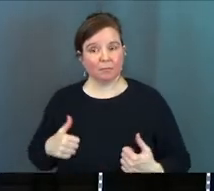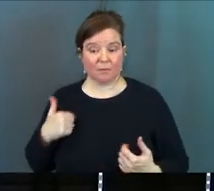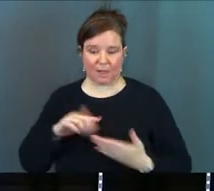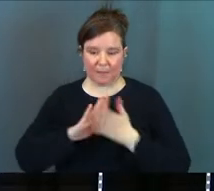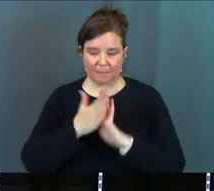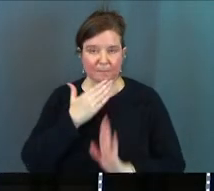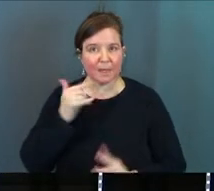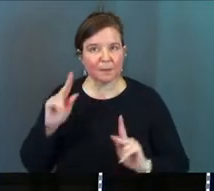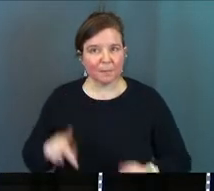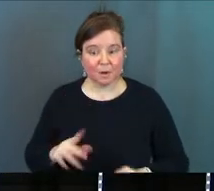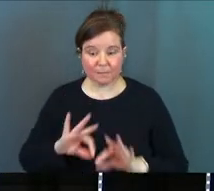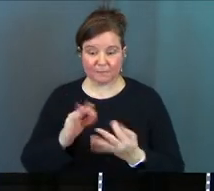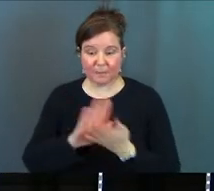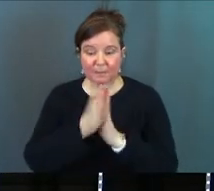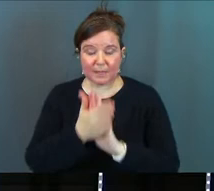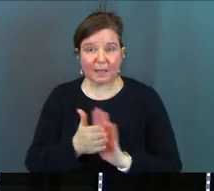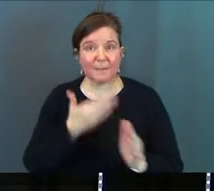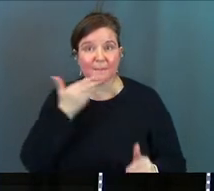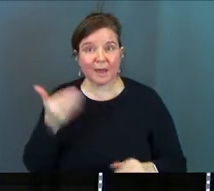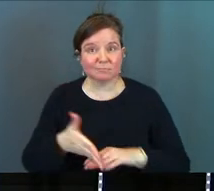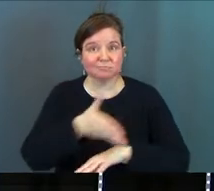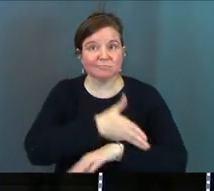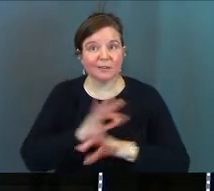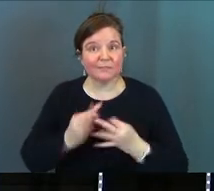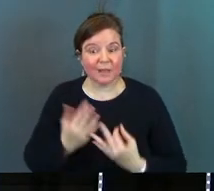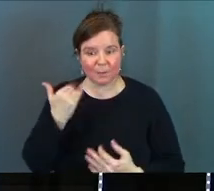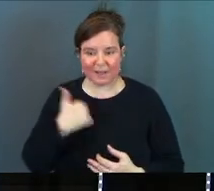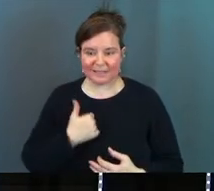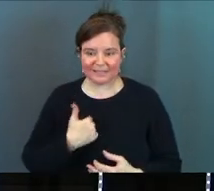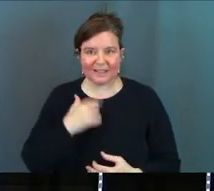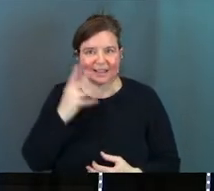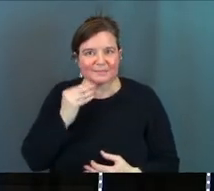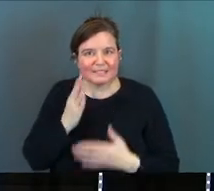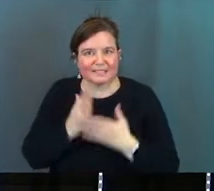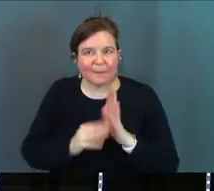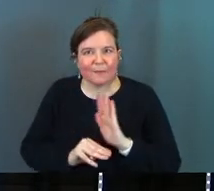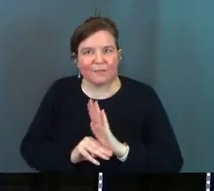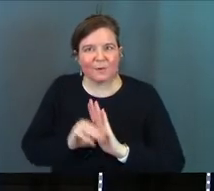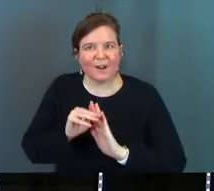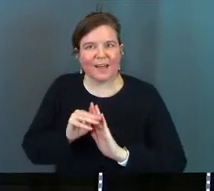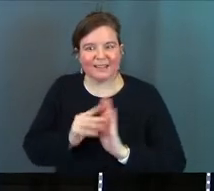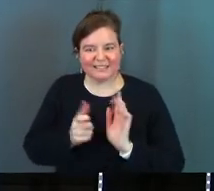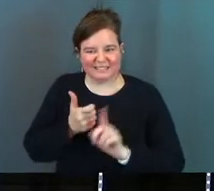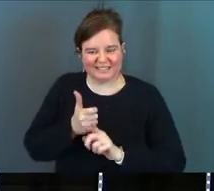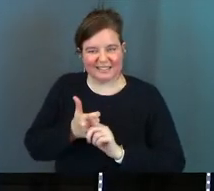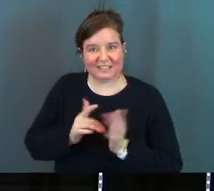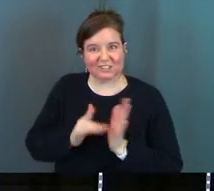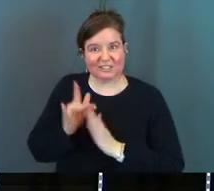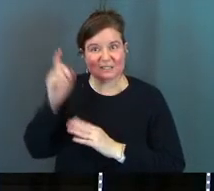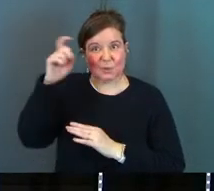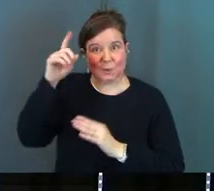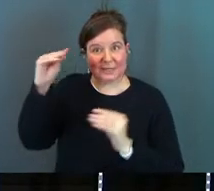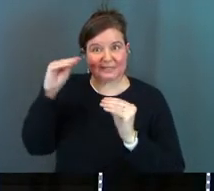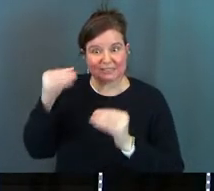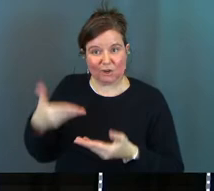became a better person my family became a better family because I just tasted some of the morality that Jesus wise teachings had to offer me